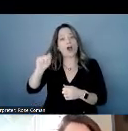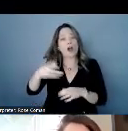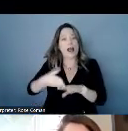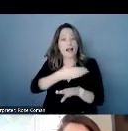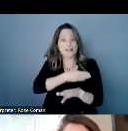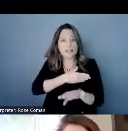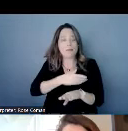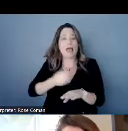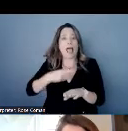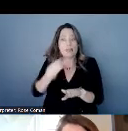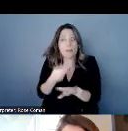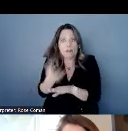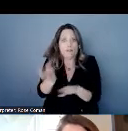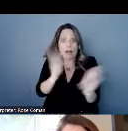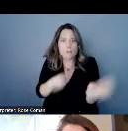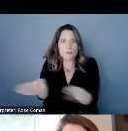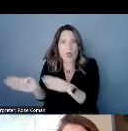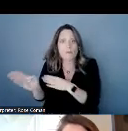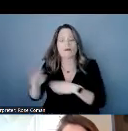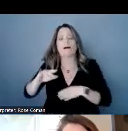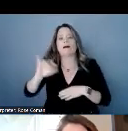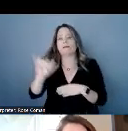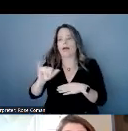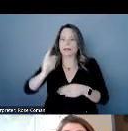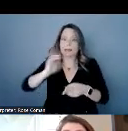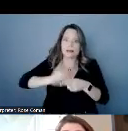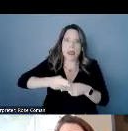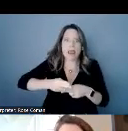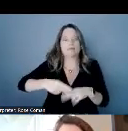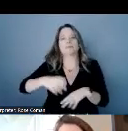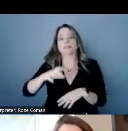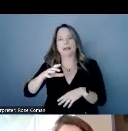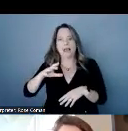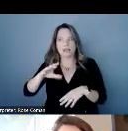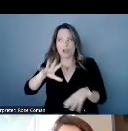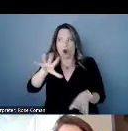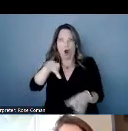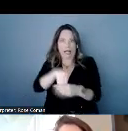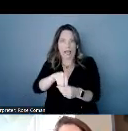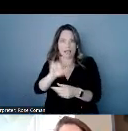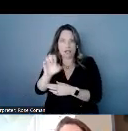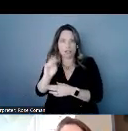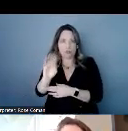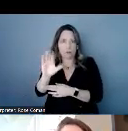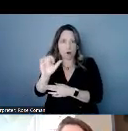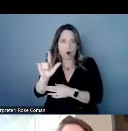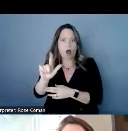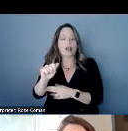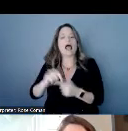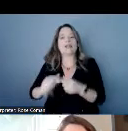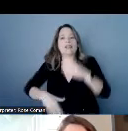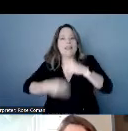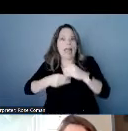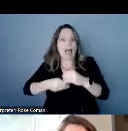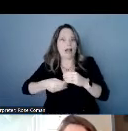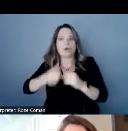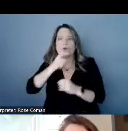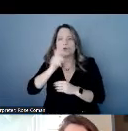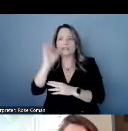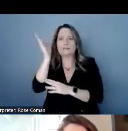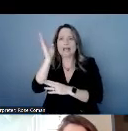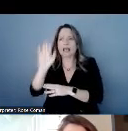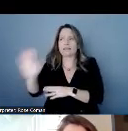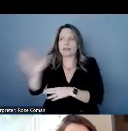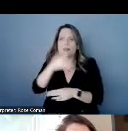they're in the zoom call like our cart provider is with us today they can correctly identify the speakers they're able to connect with the